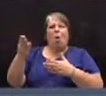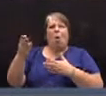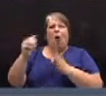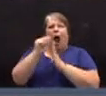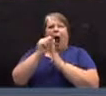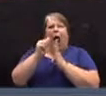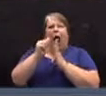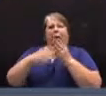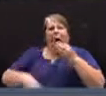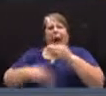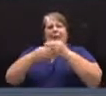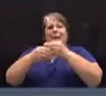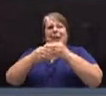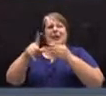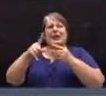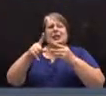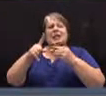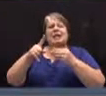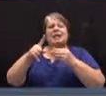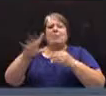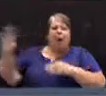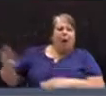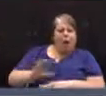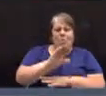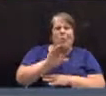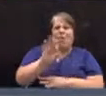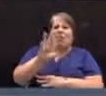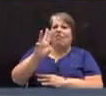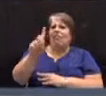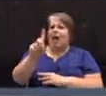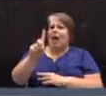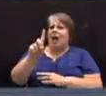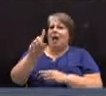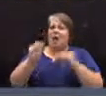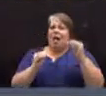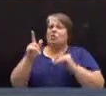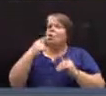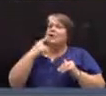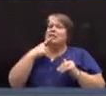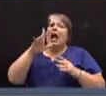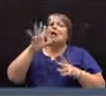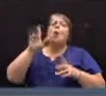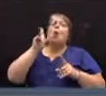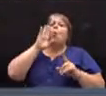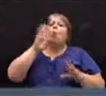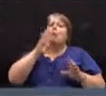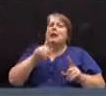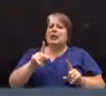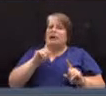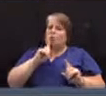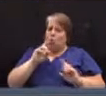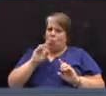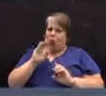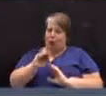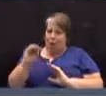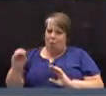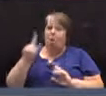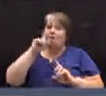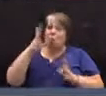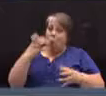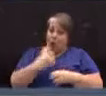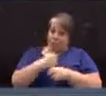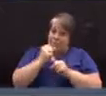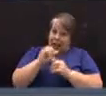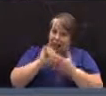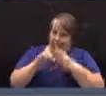about the moving the fund balance? No. I said to you that that portion would be in order. If you wish to make that